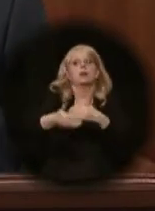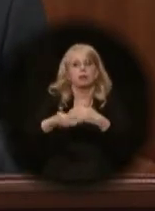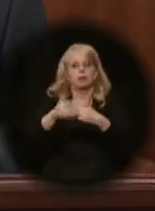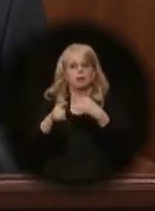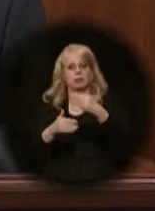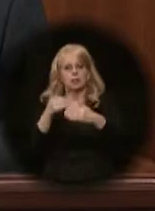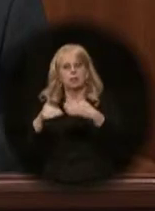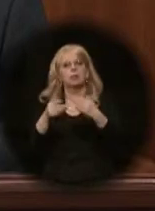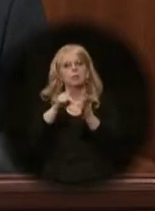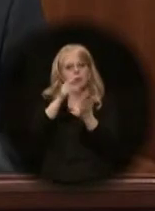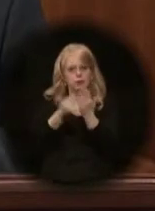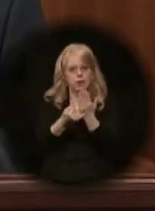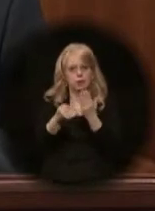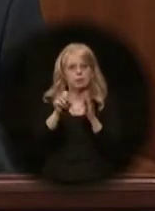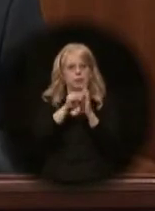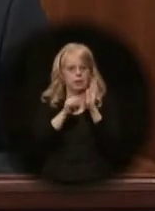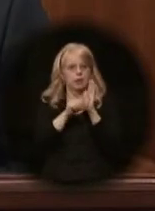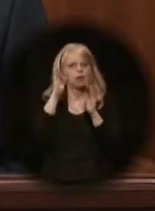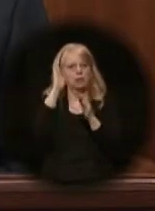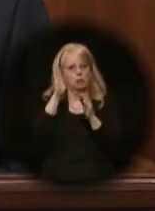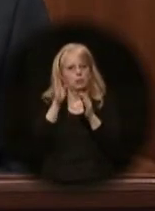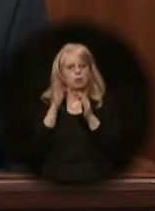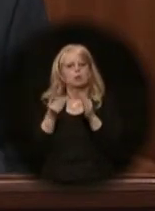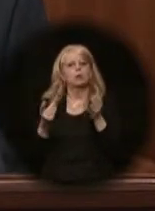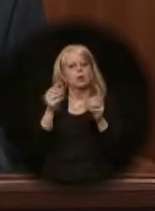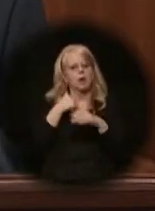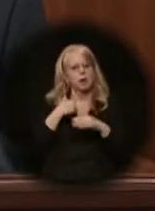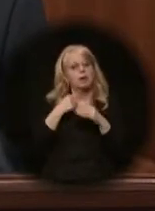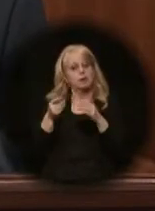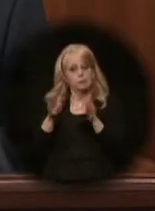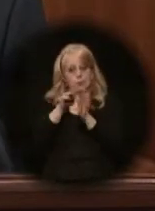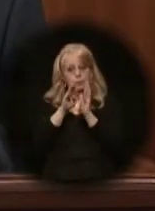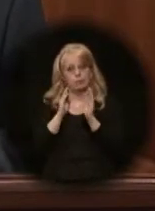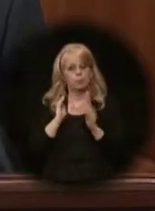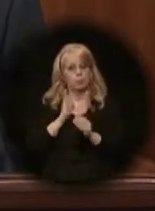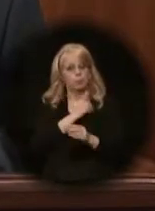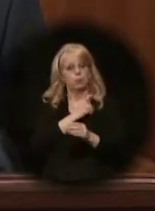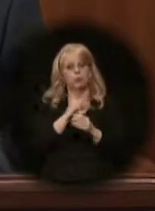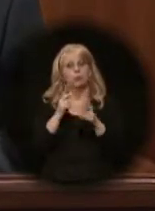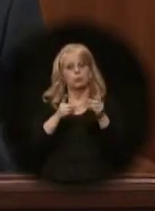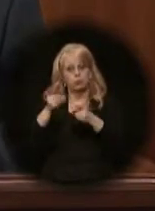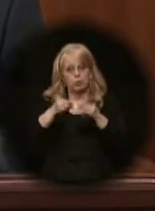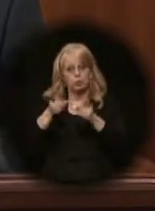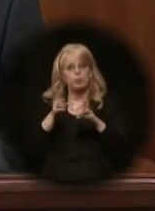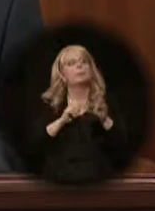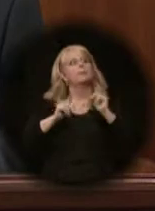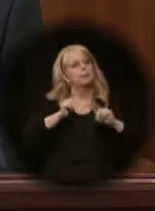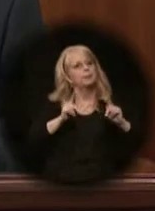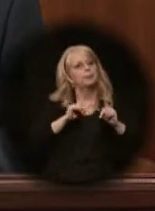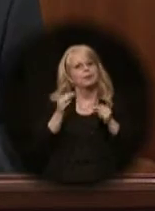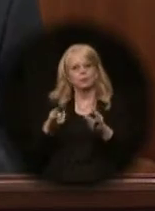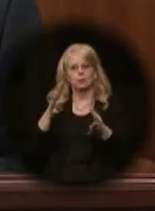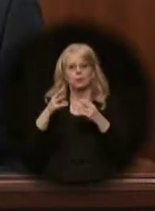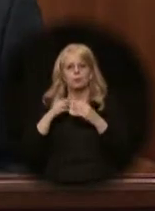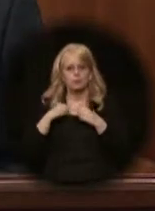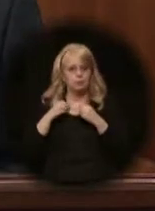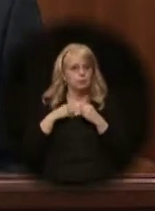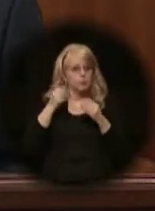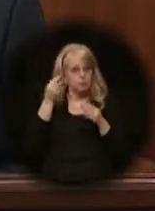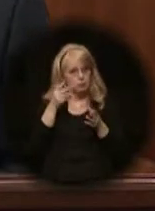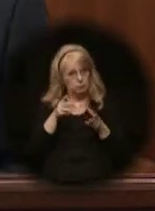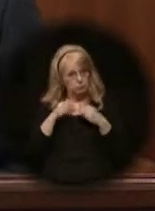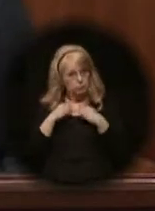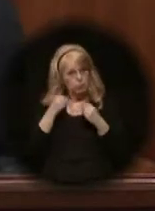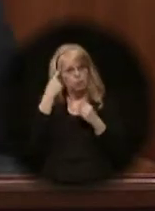The state will return to its board of directors, the people, by seeking review and approval at all key decision